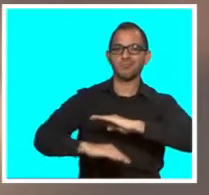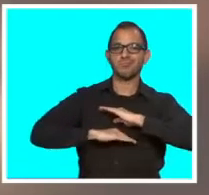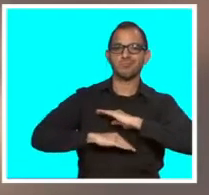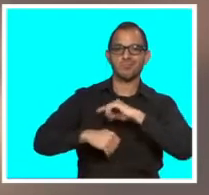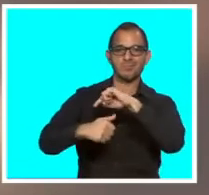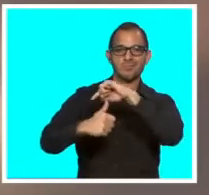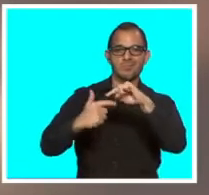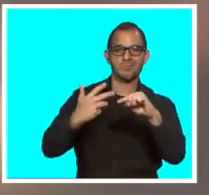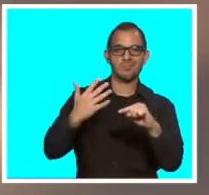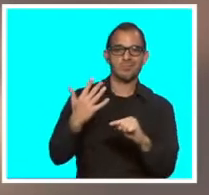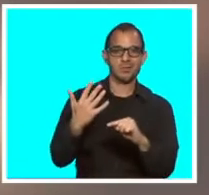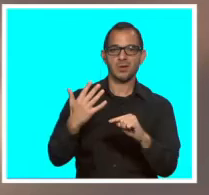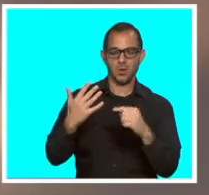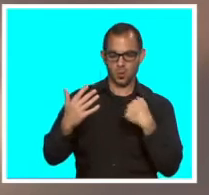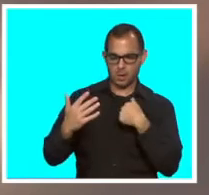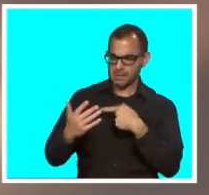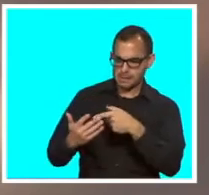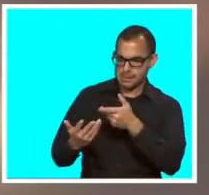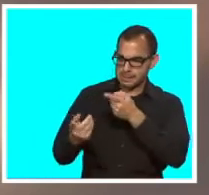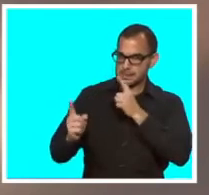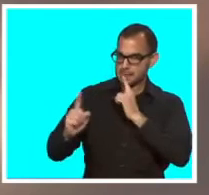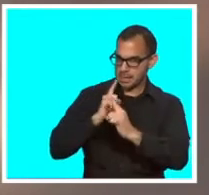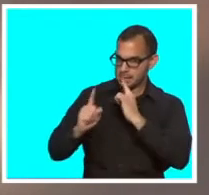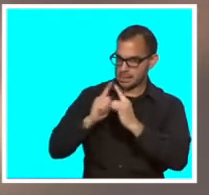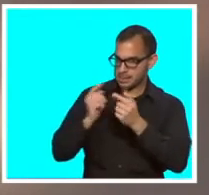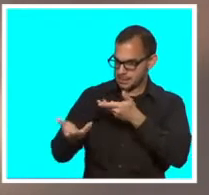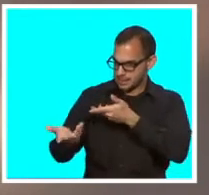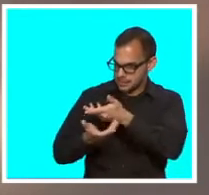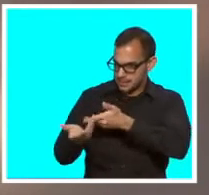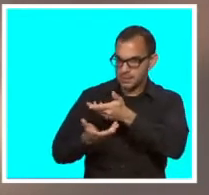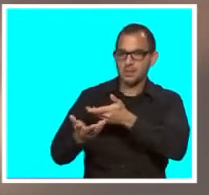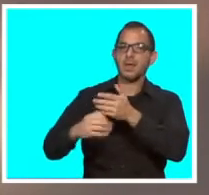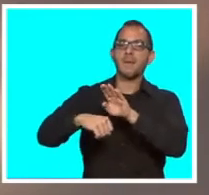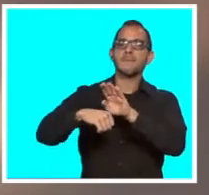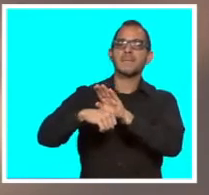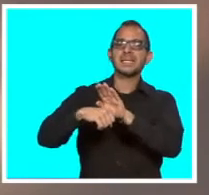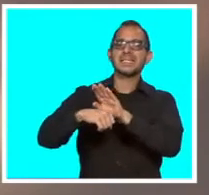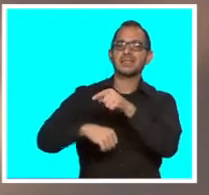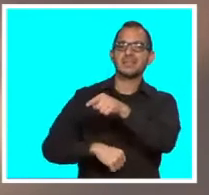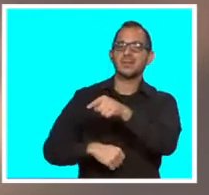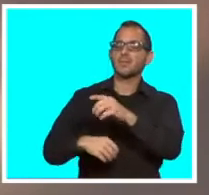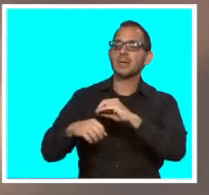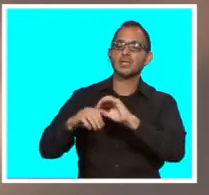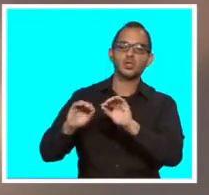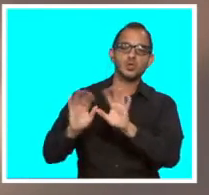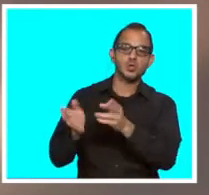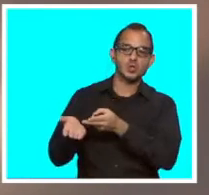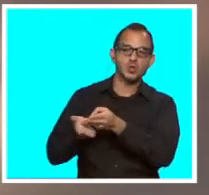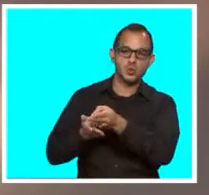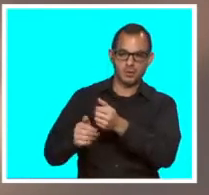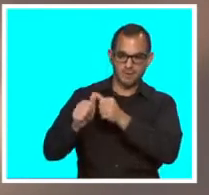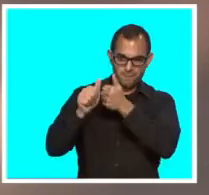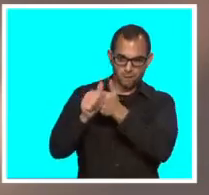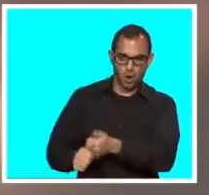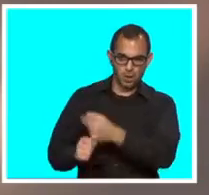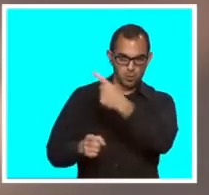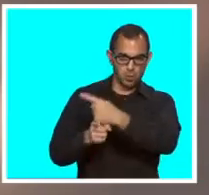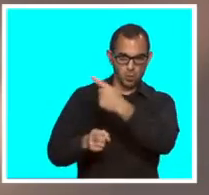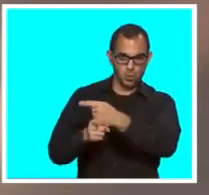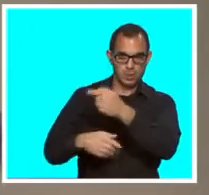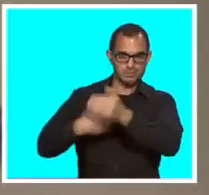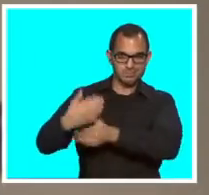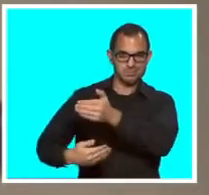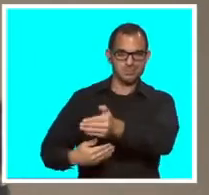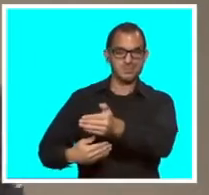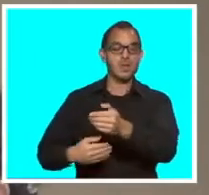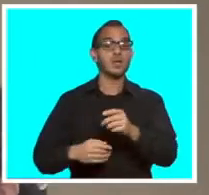us an opportunity to have some dialogue with that business to ensure that moving forward, they're doing what they need